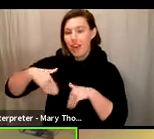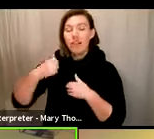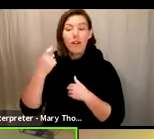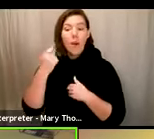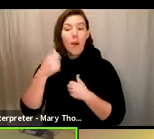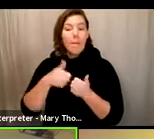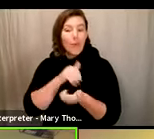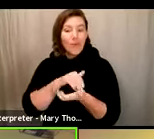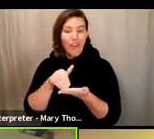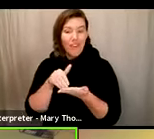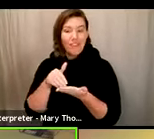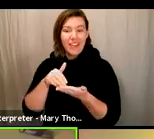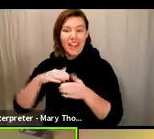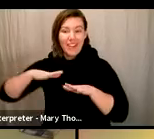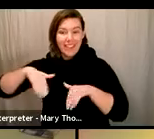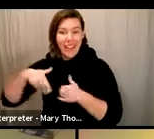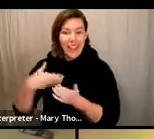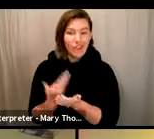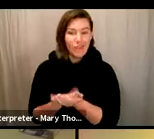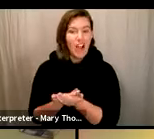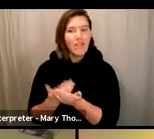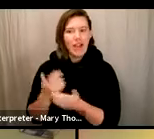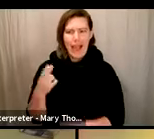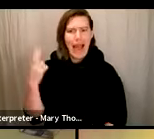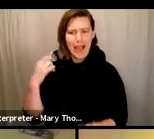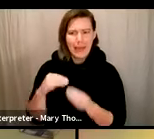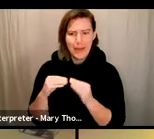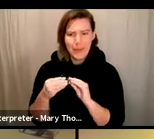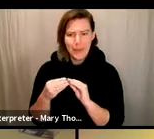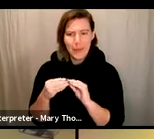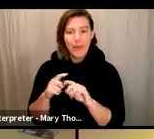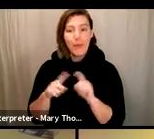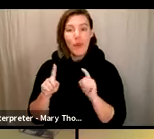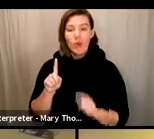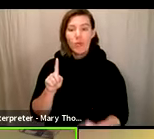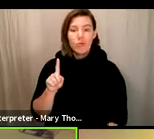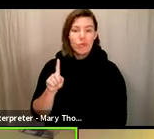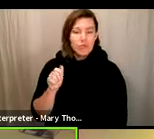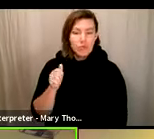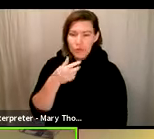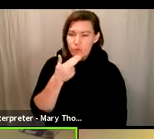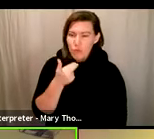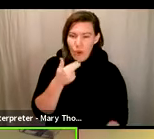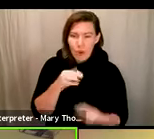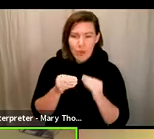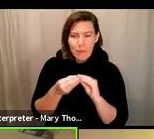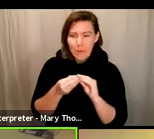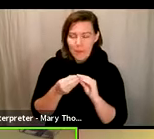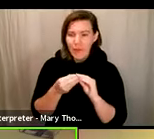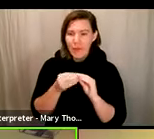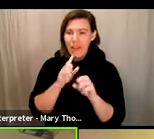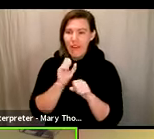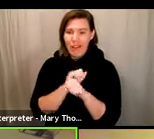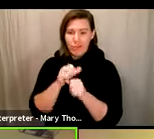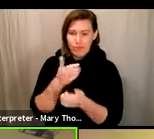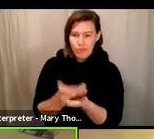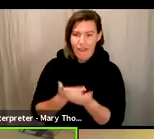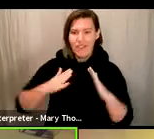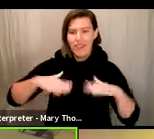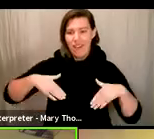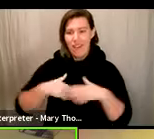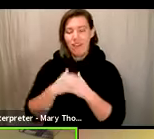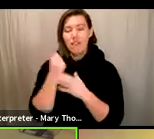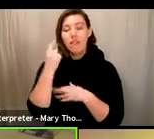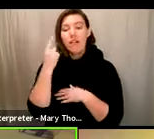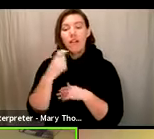higher. So only 707 ballots returned too late that we were unable to process. If you compare that to the primary